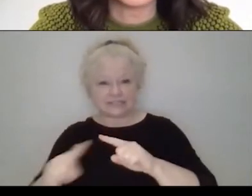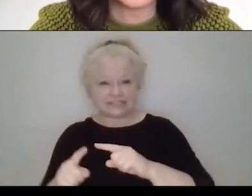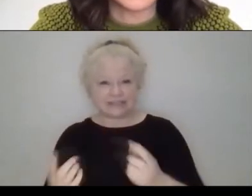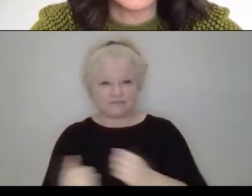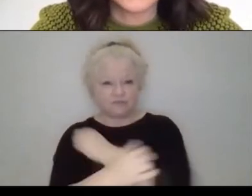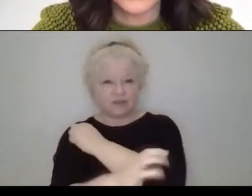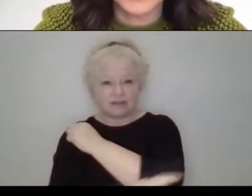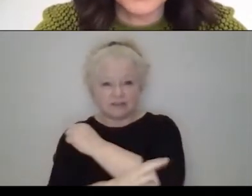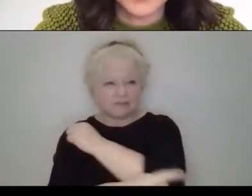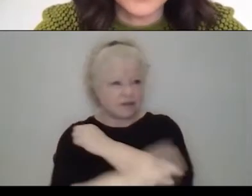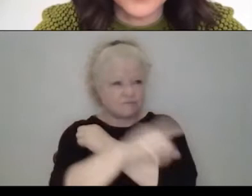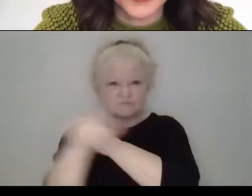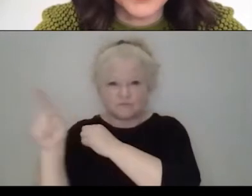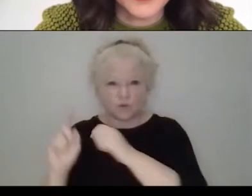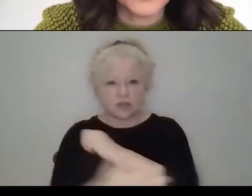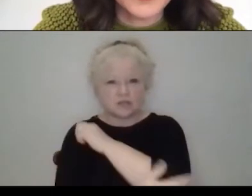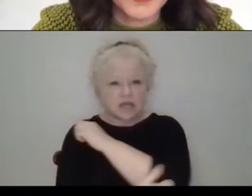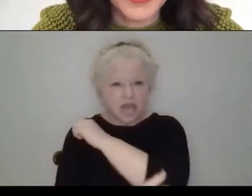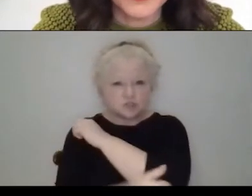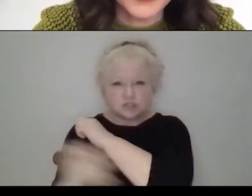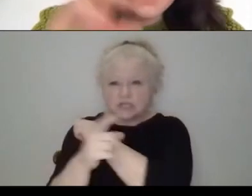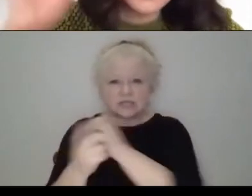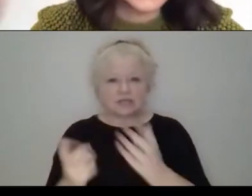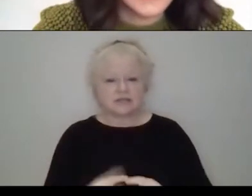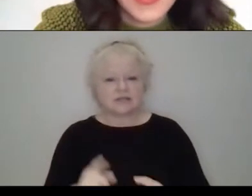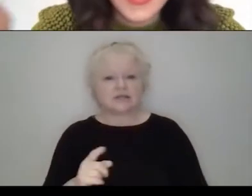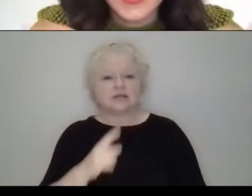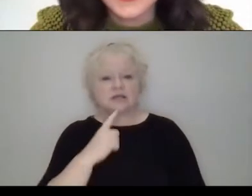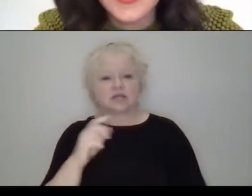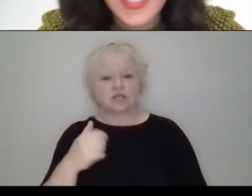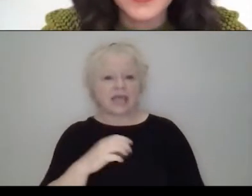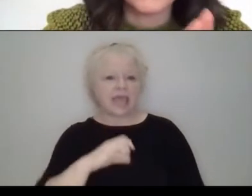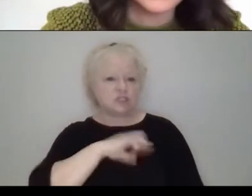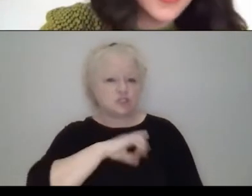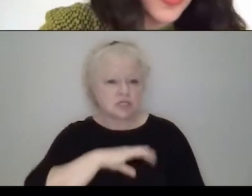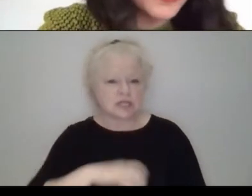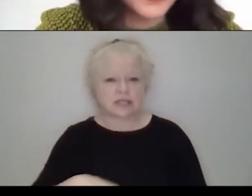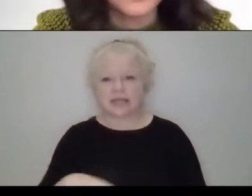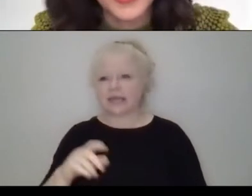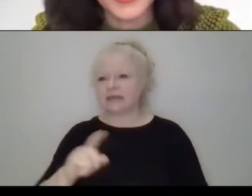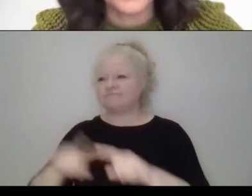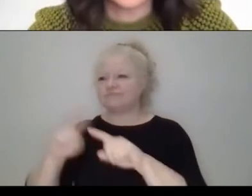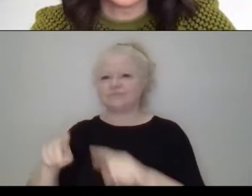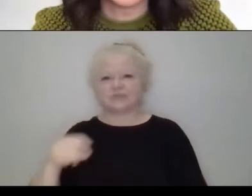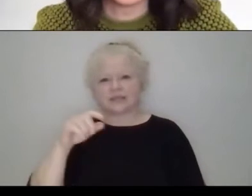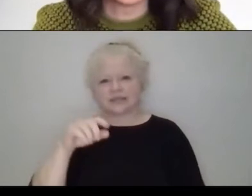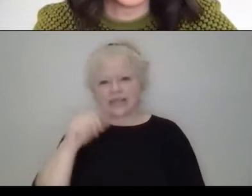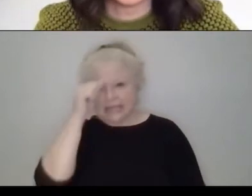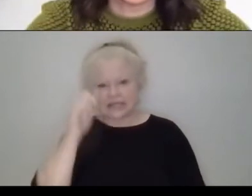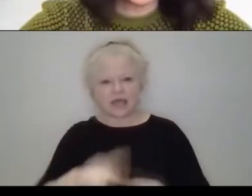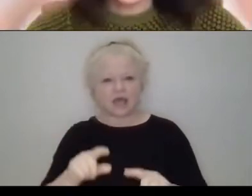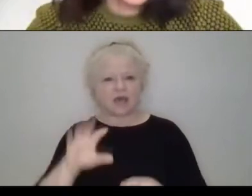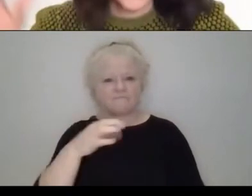uh, yeah, like join our internship. So there was a moment in which Chilean and Indian and French girl were working together. And